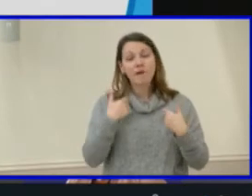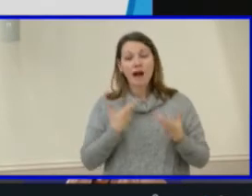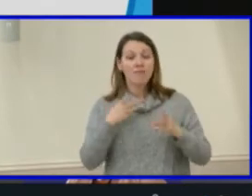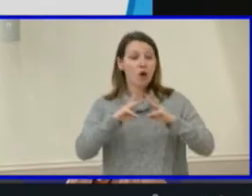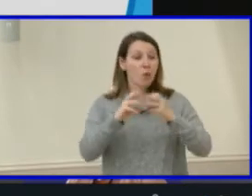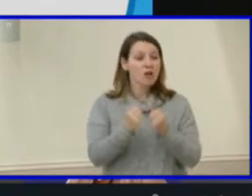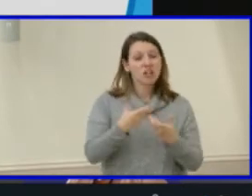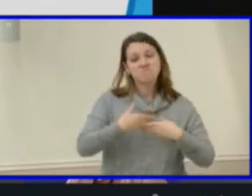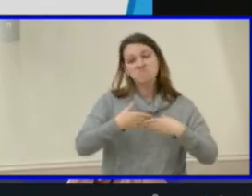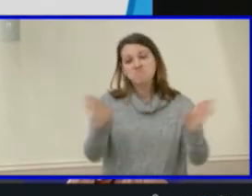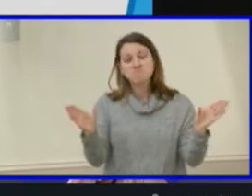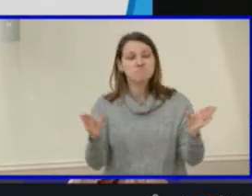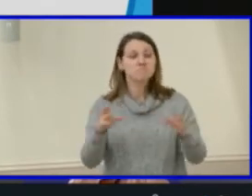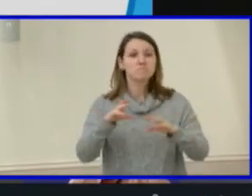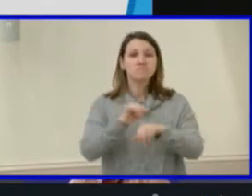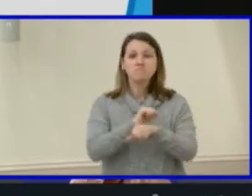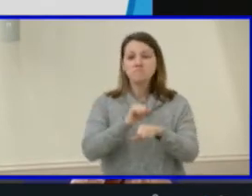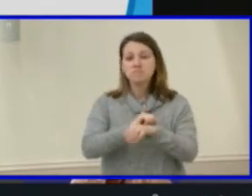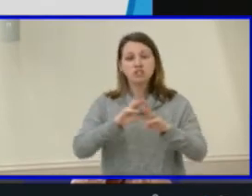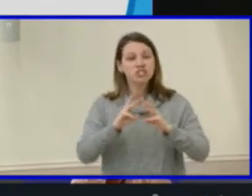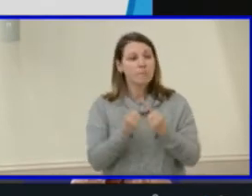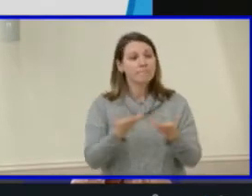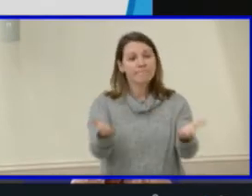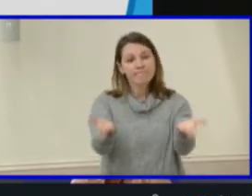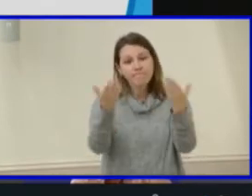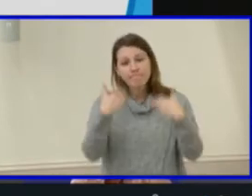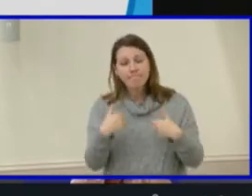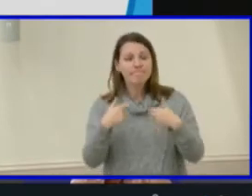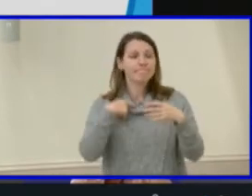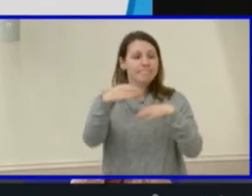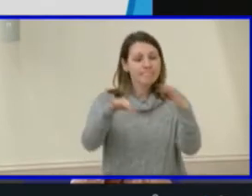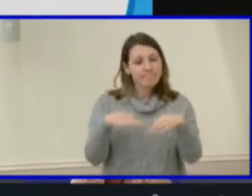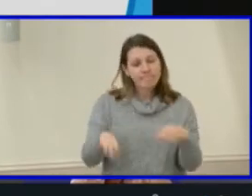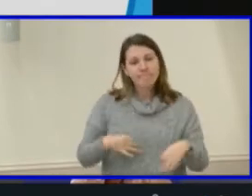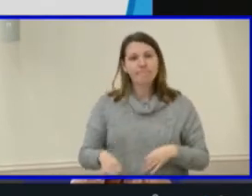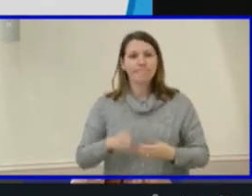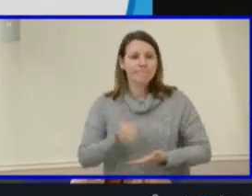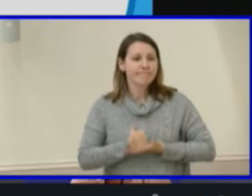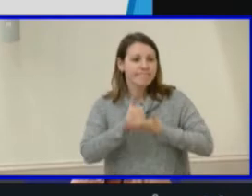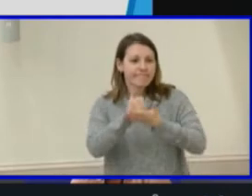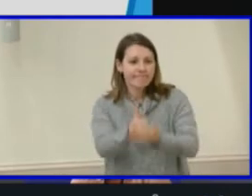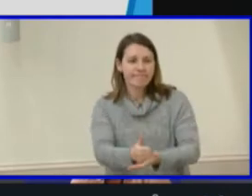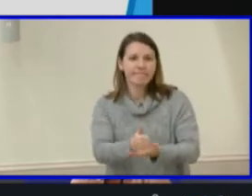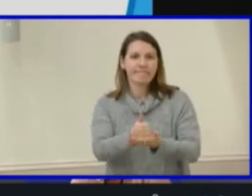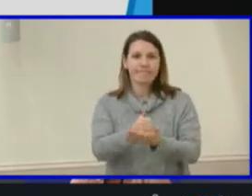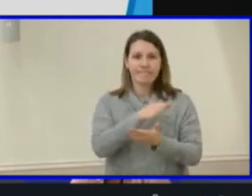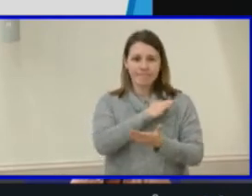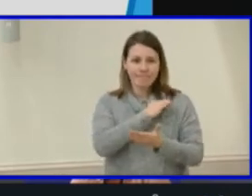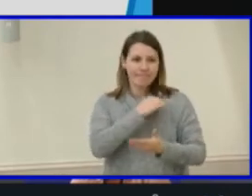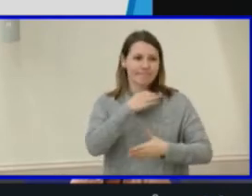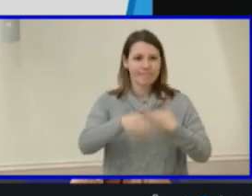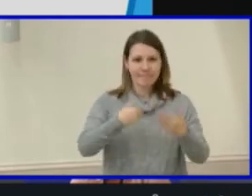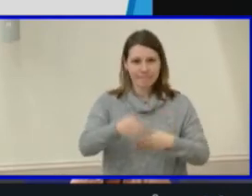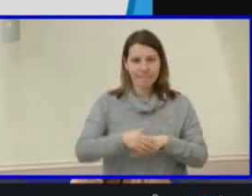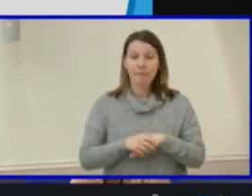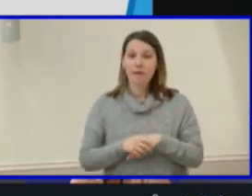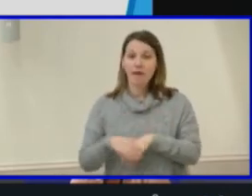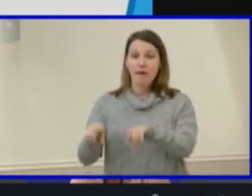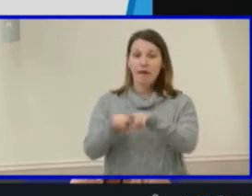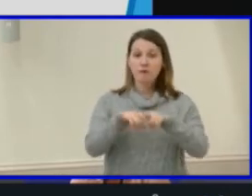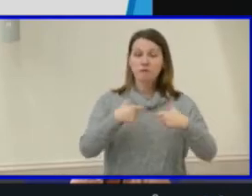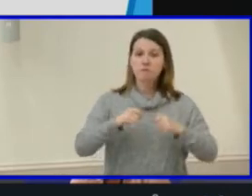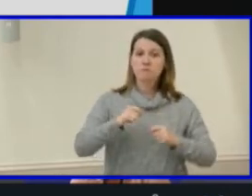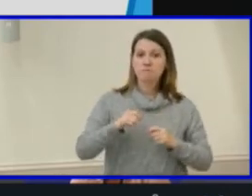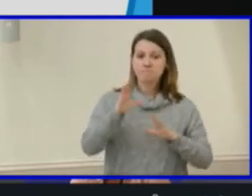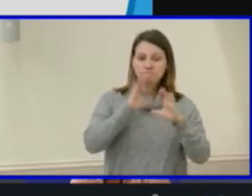we can further assist students in navigating the Maggie L. Walker Governor School application. We're also seeking ways to